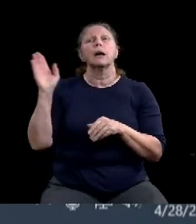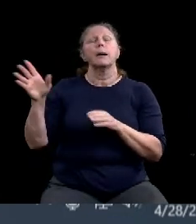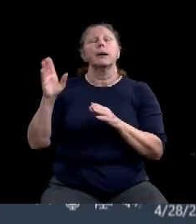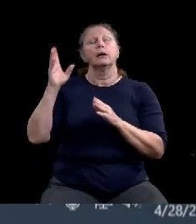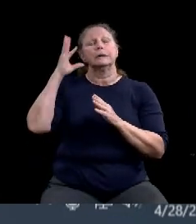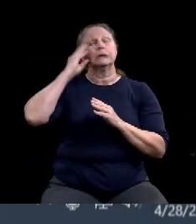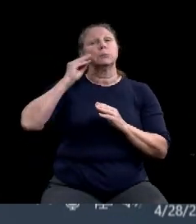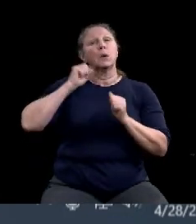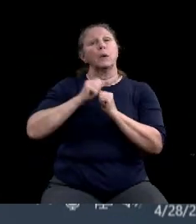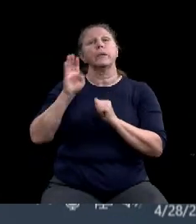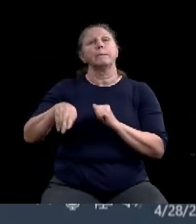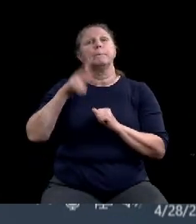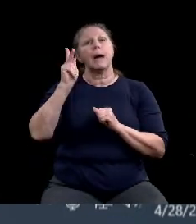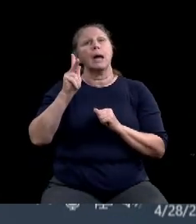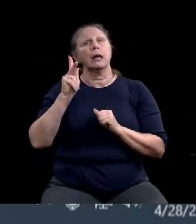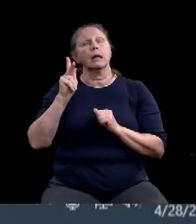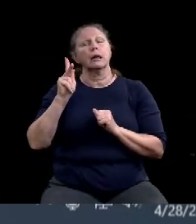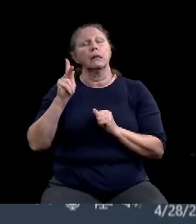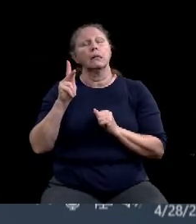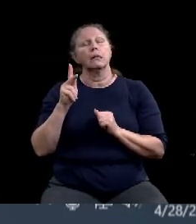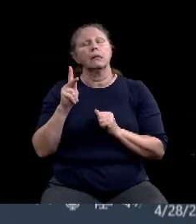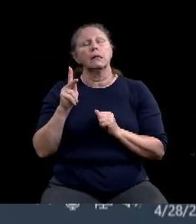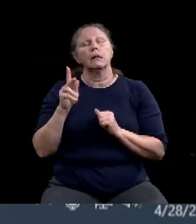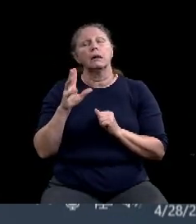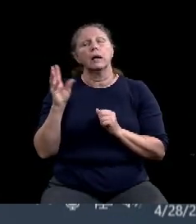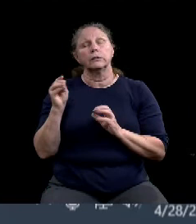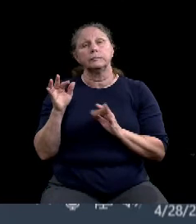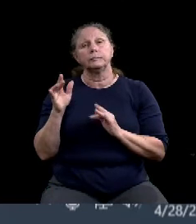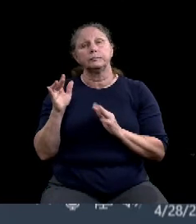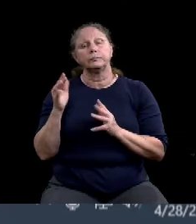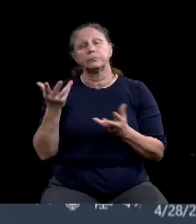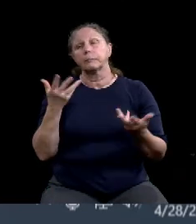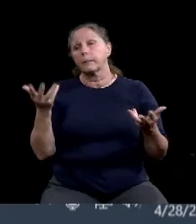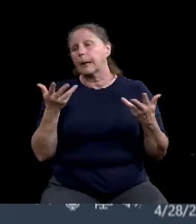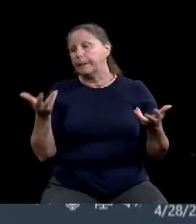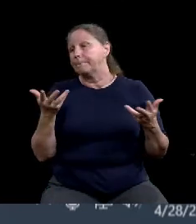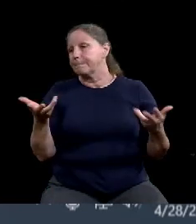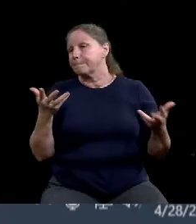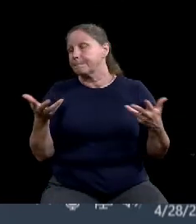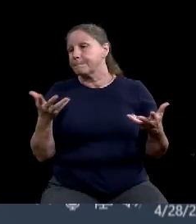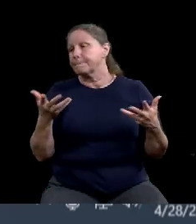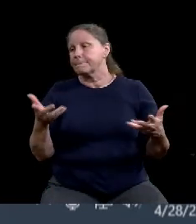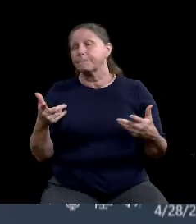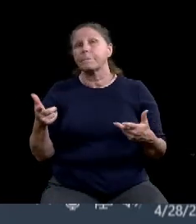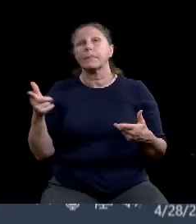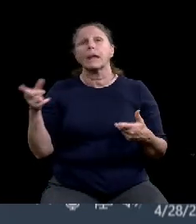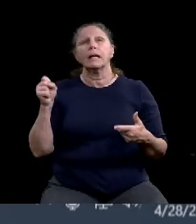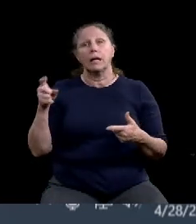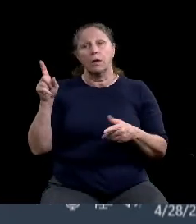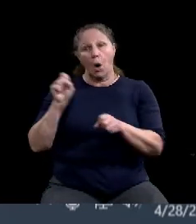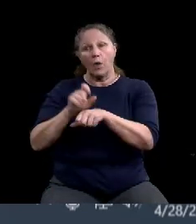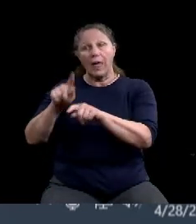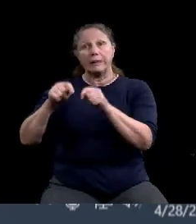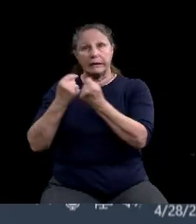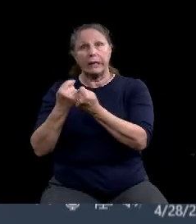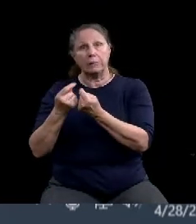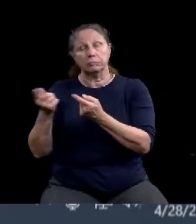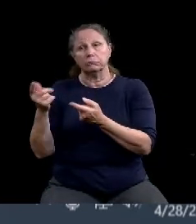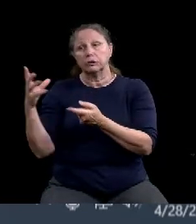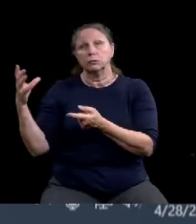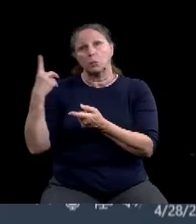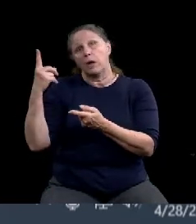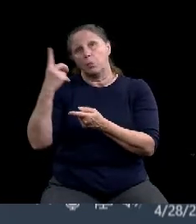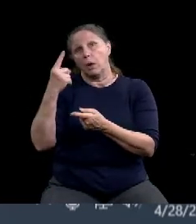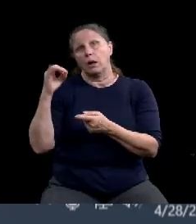and as the, uh, one of the co-chair persons of that, that working group, um, did an excellent job in pulling that together too. So I appreciate you,